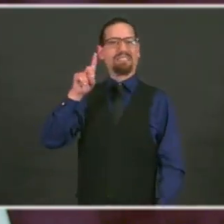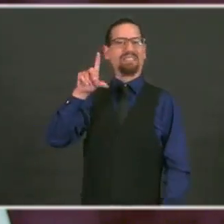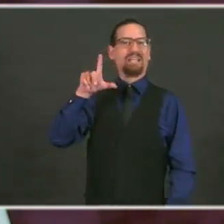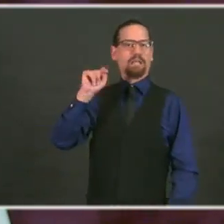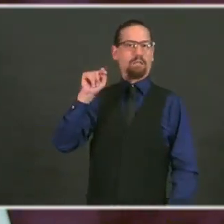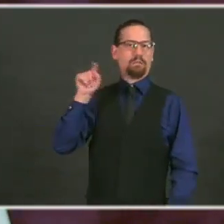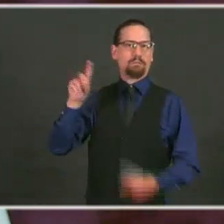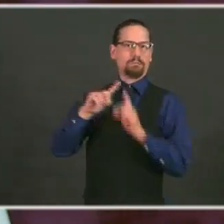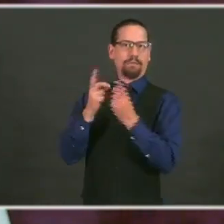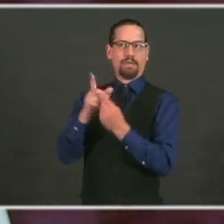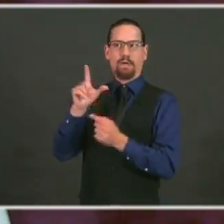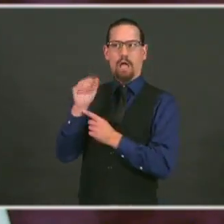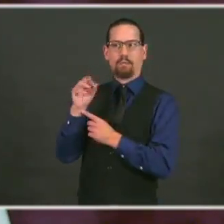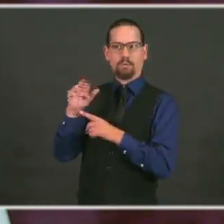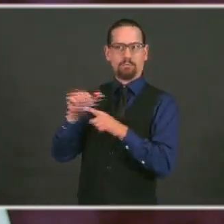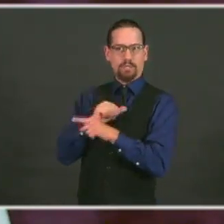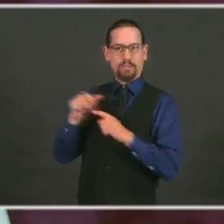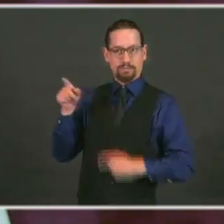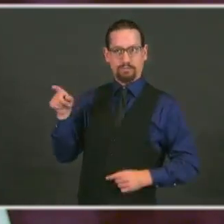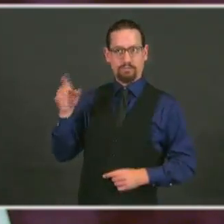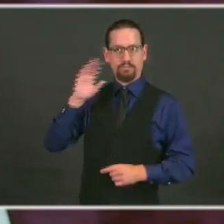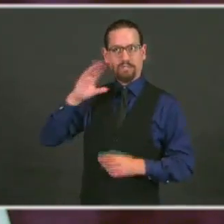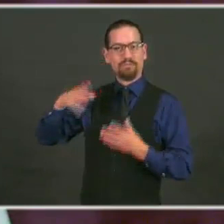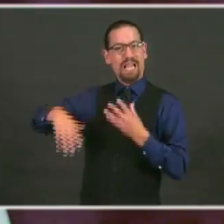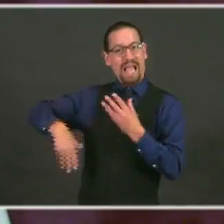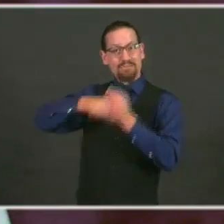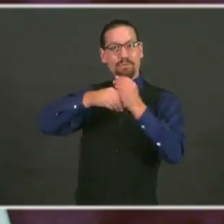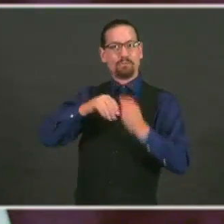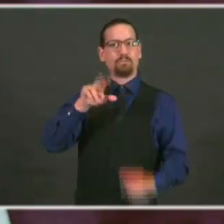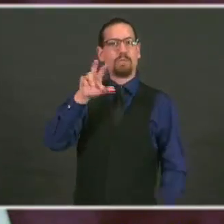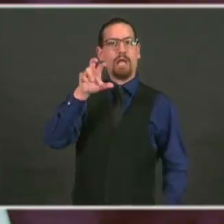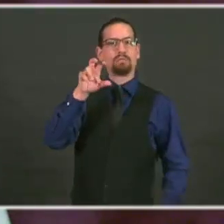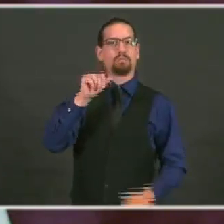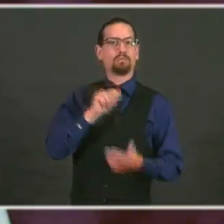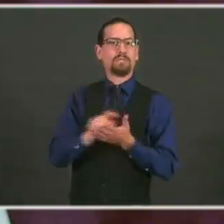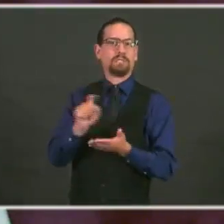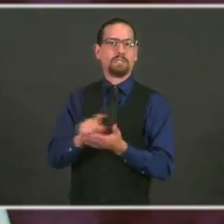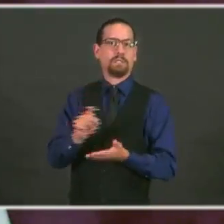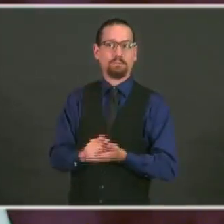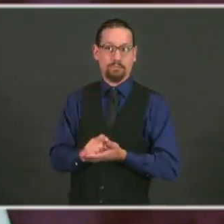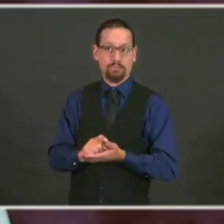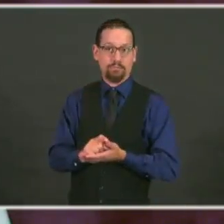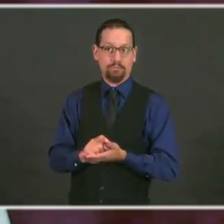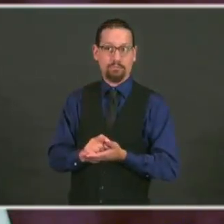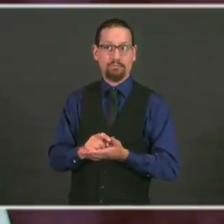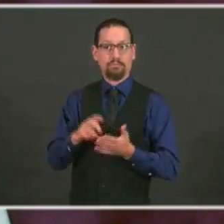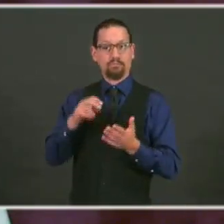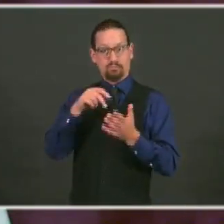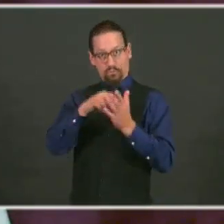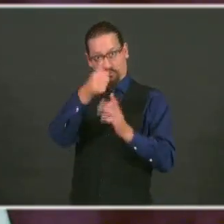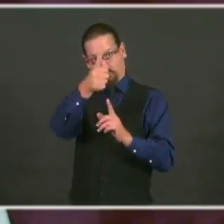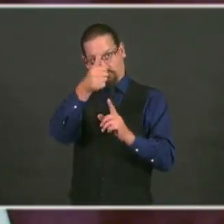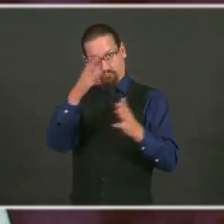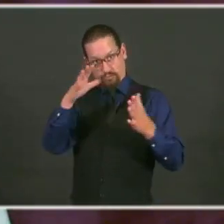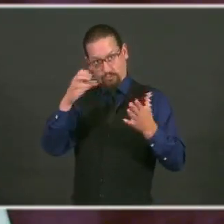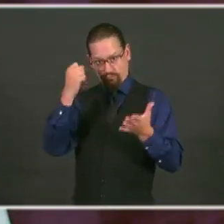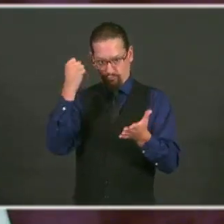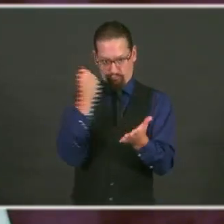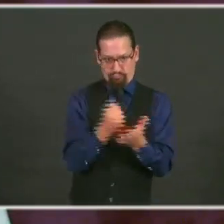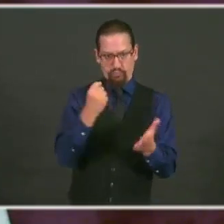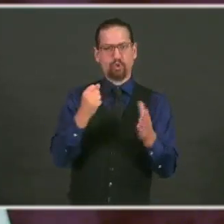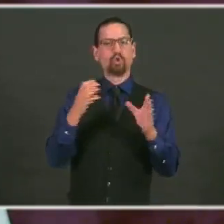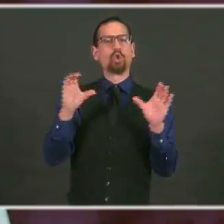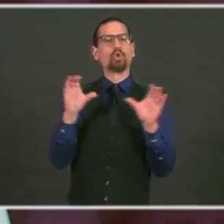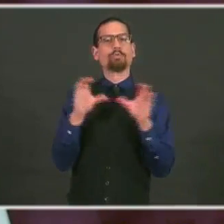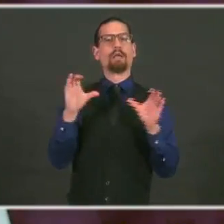$300 per week to those who certified for unemployment benefits for the weeks ending